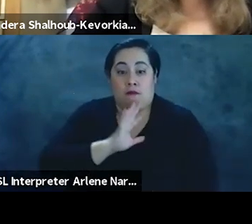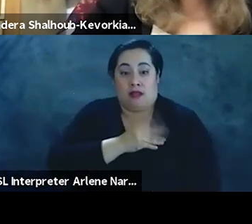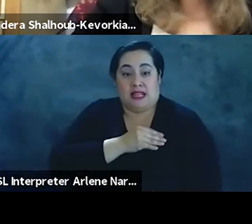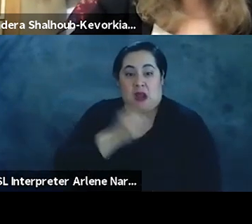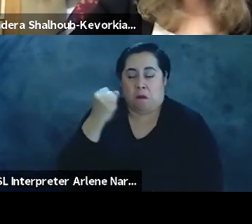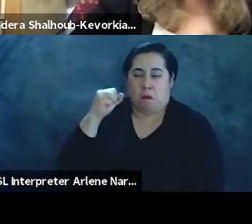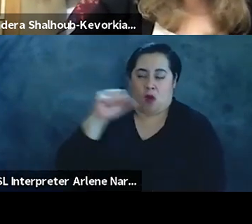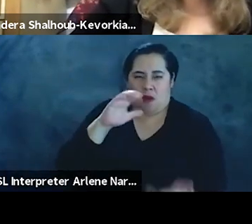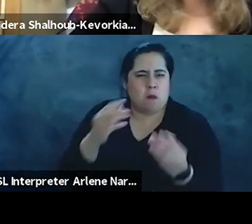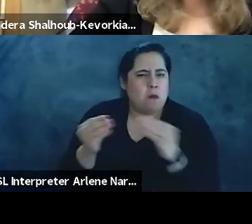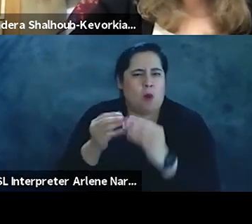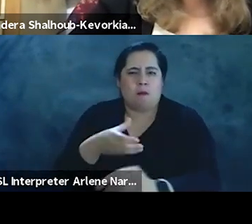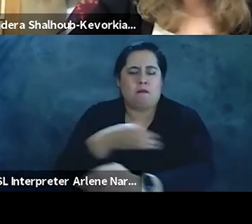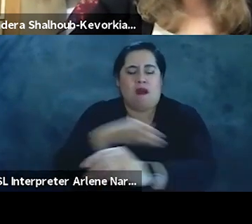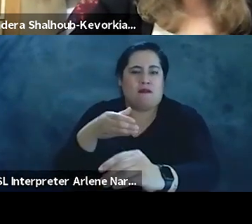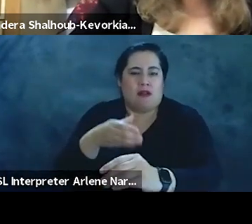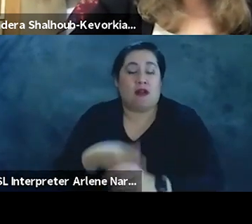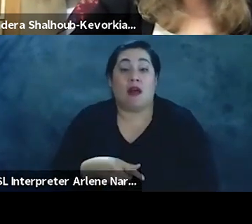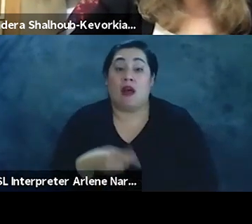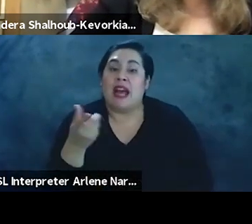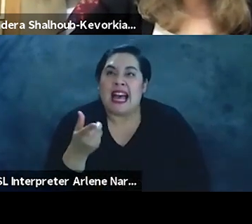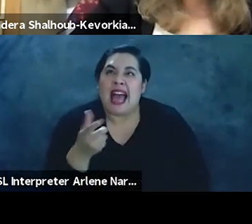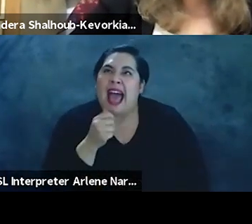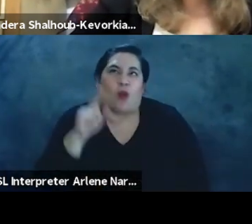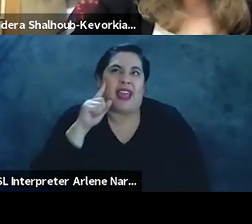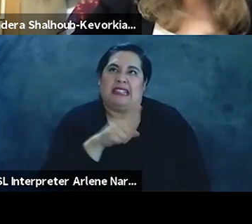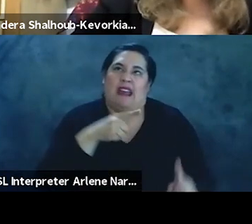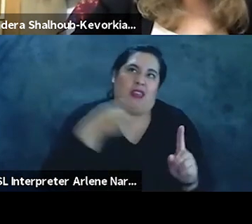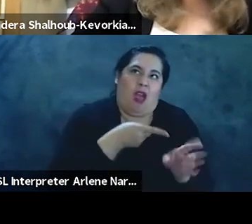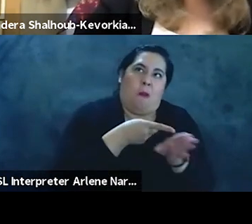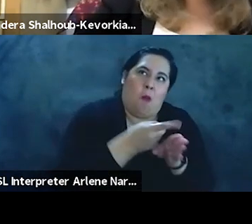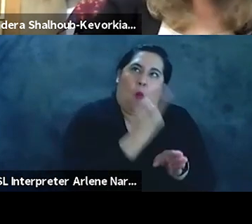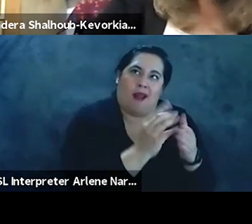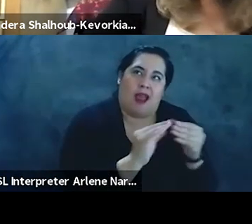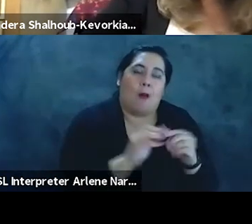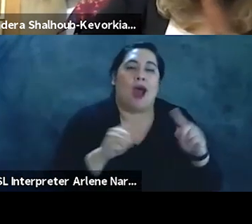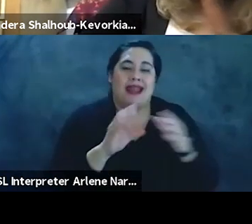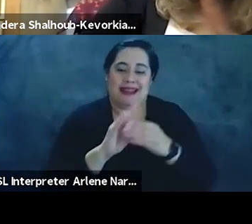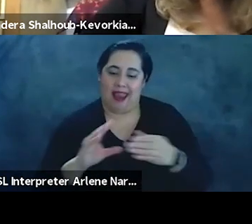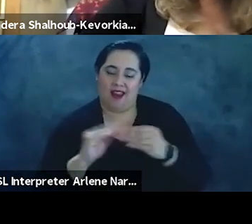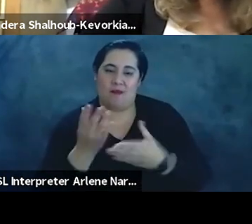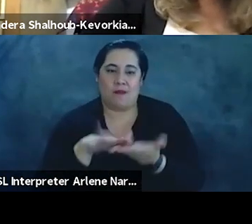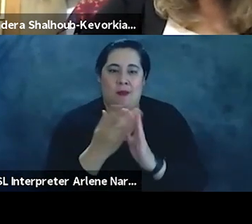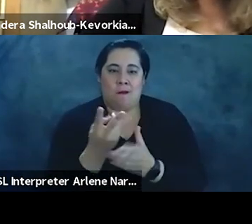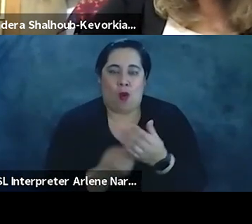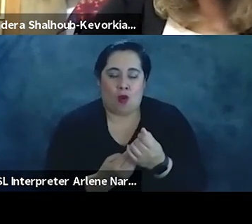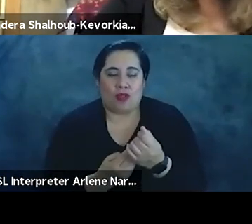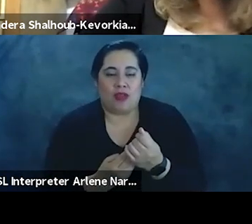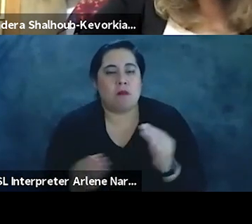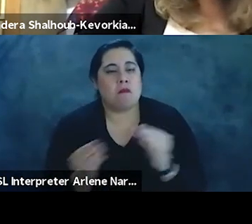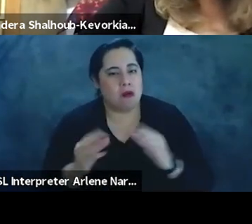become much more powerful than the narrative. I'm not sure it's the narrative, but a narrative has become both more